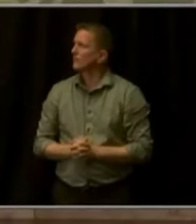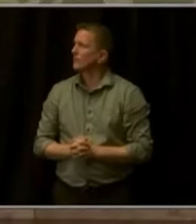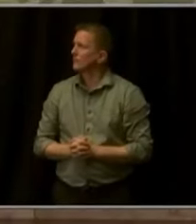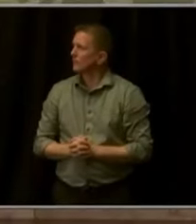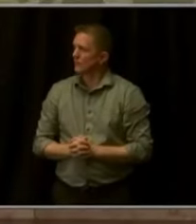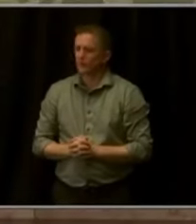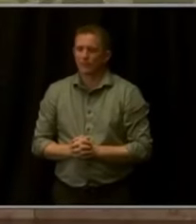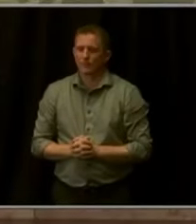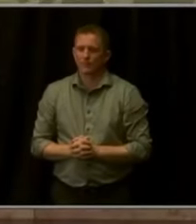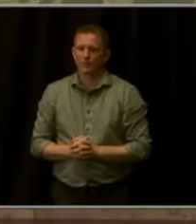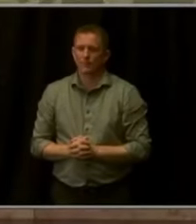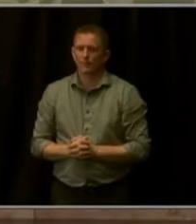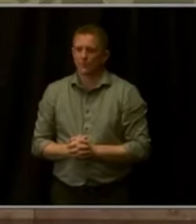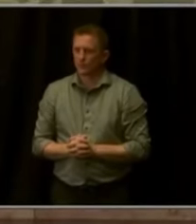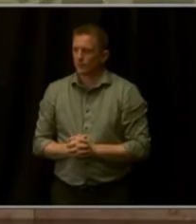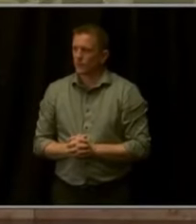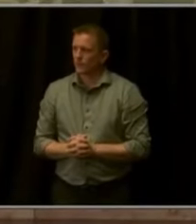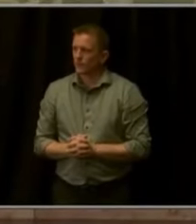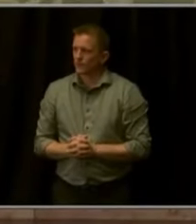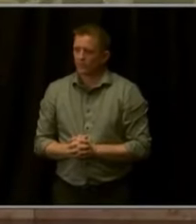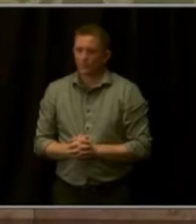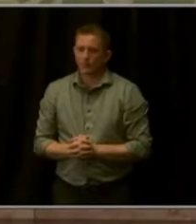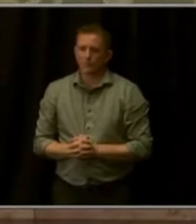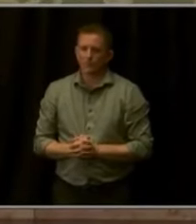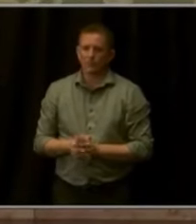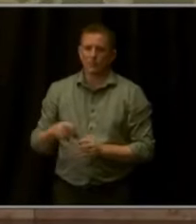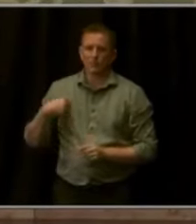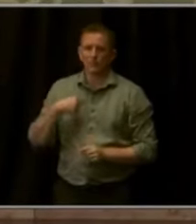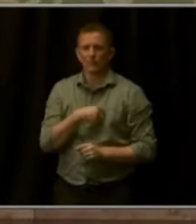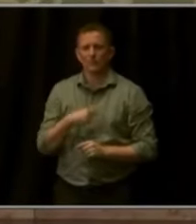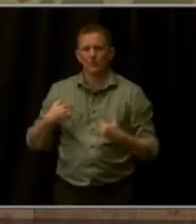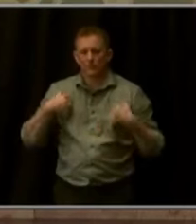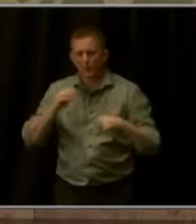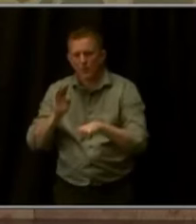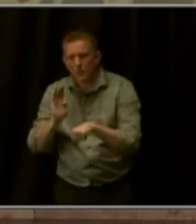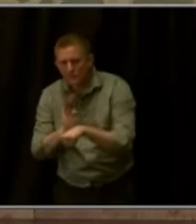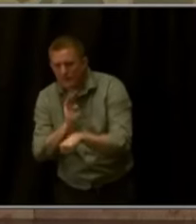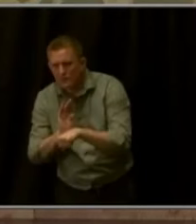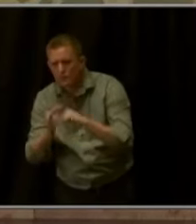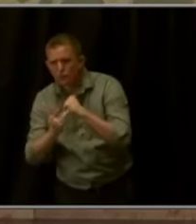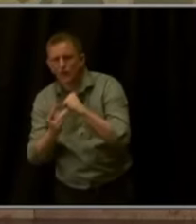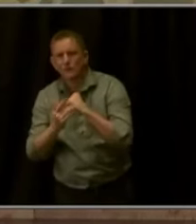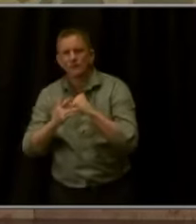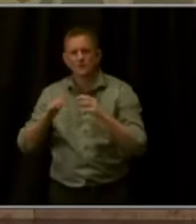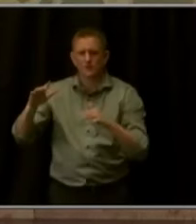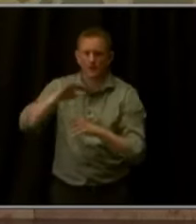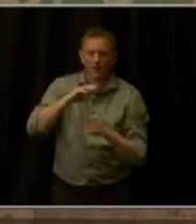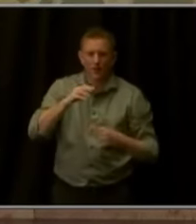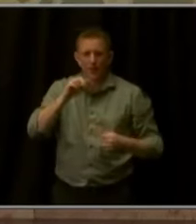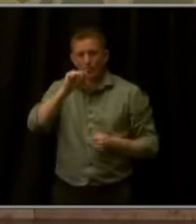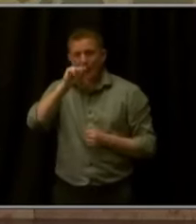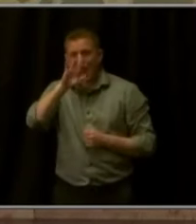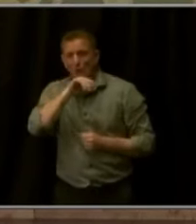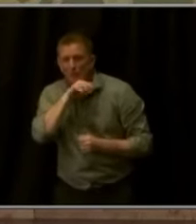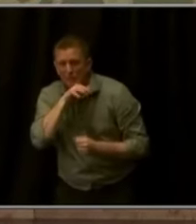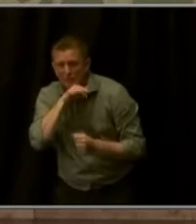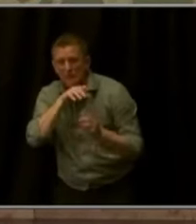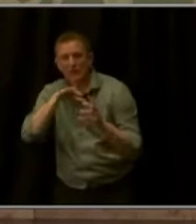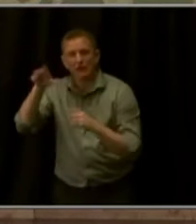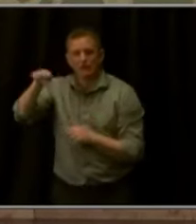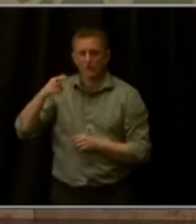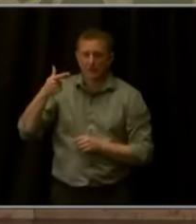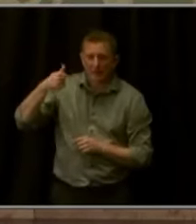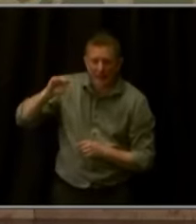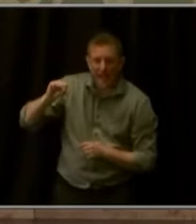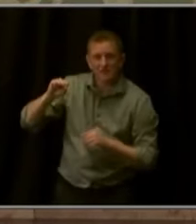We have one of the most ambitious strategies in the country to reduce local air pollution from the oil and gas and transportation industries, including